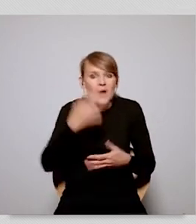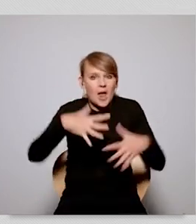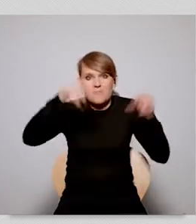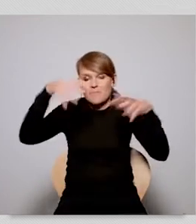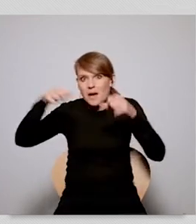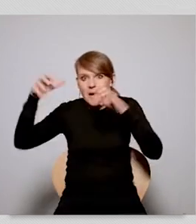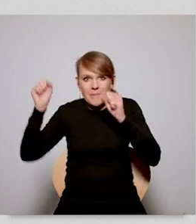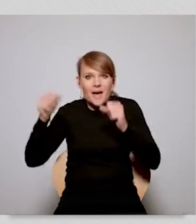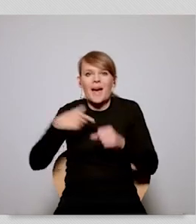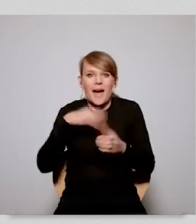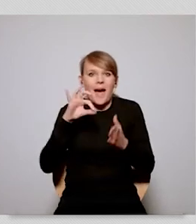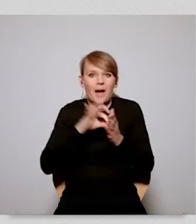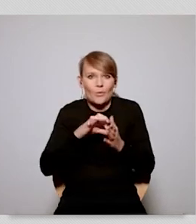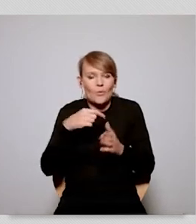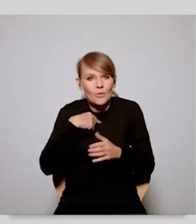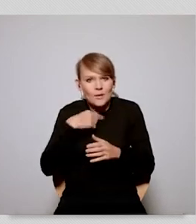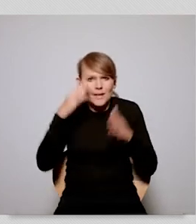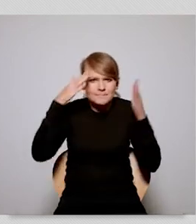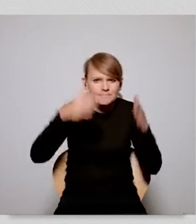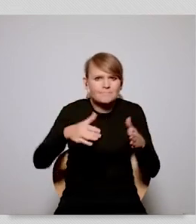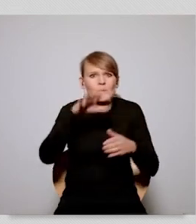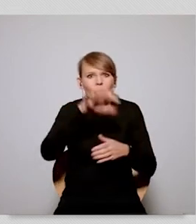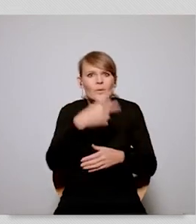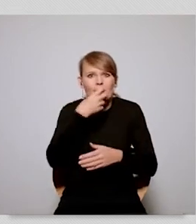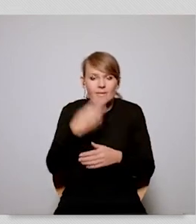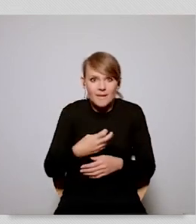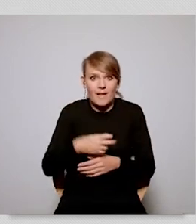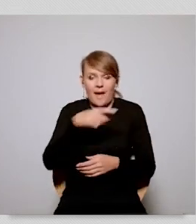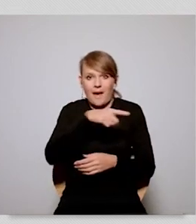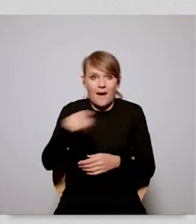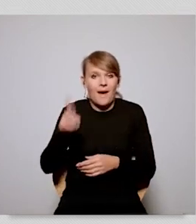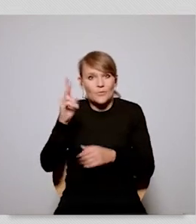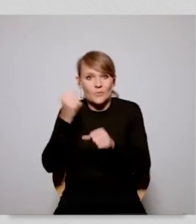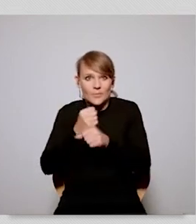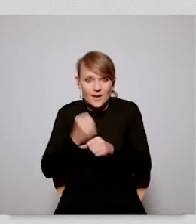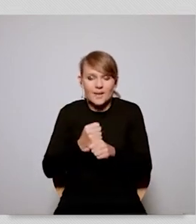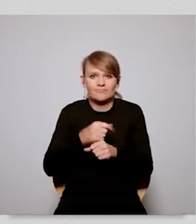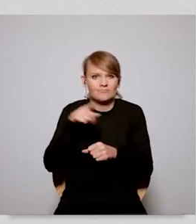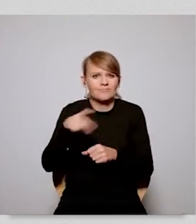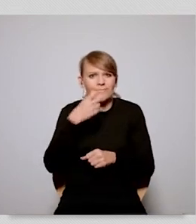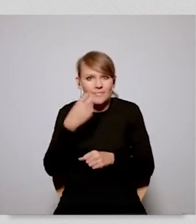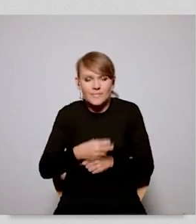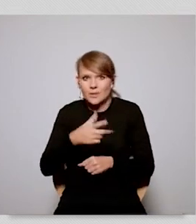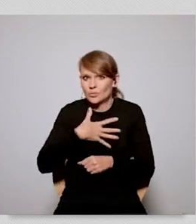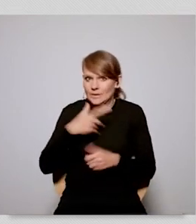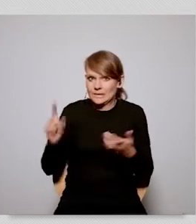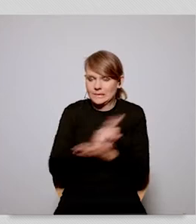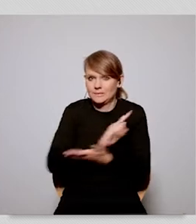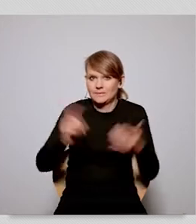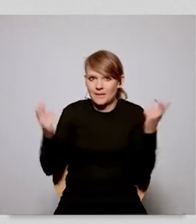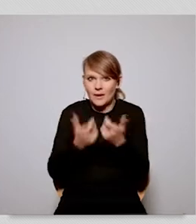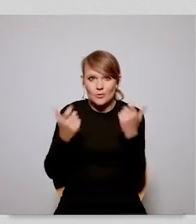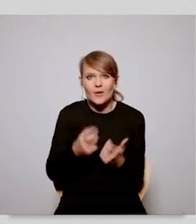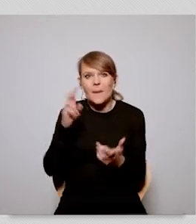unavoidable i work in the field of energy and many people working in this sector have the